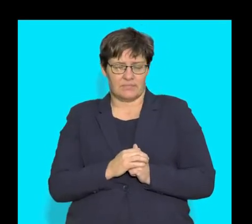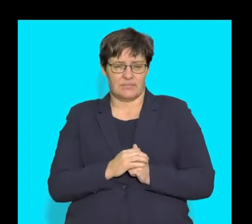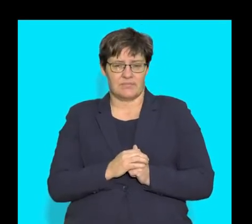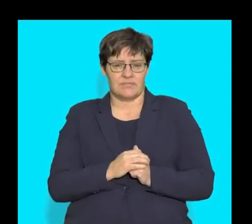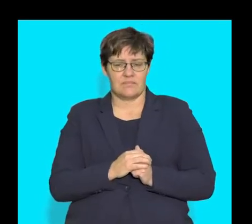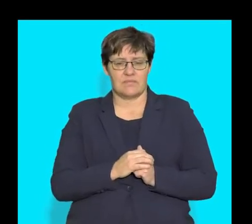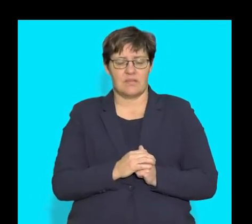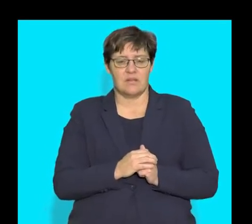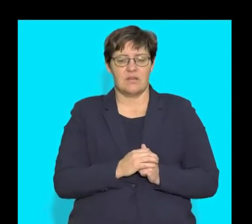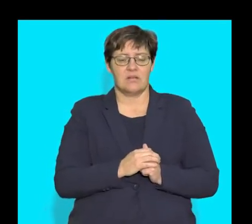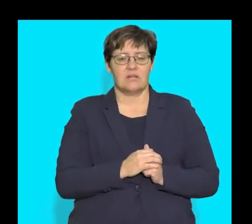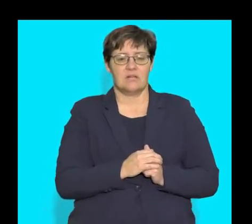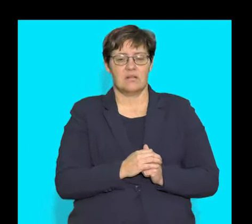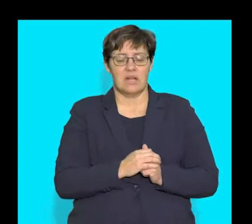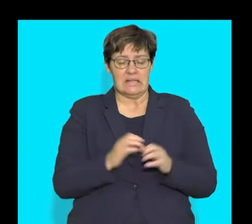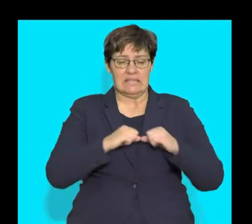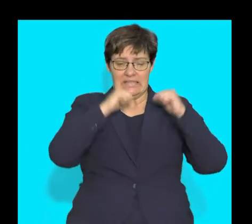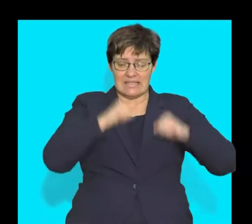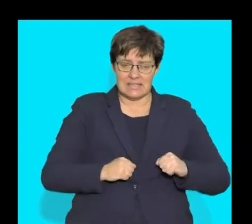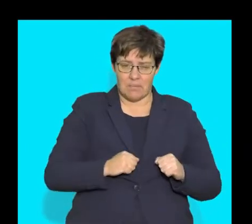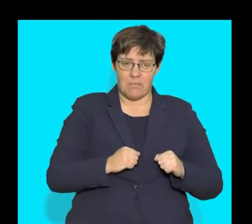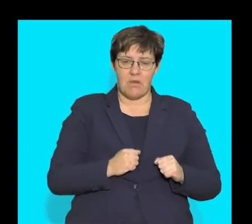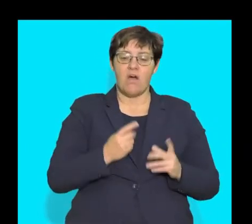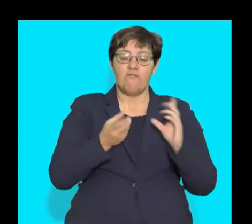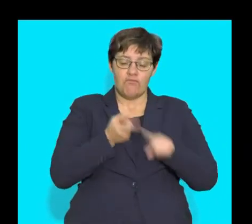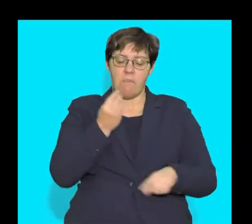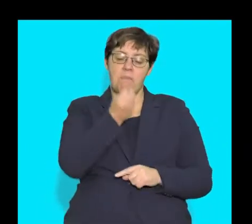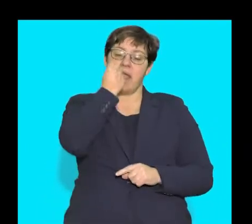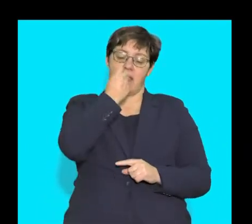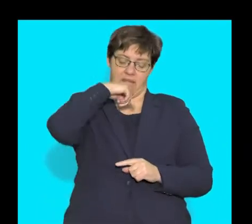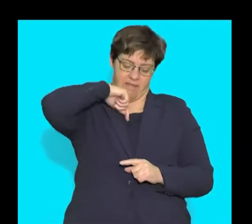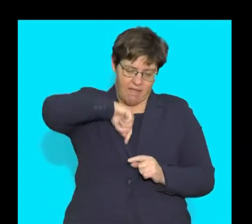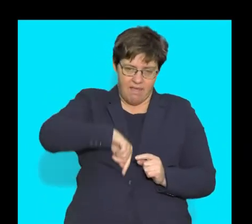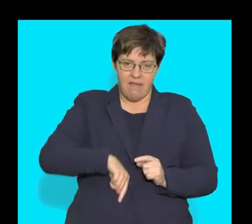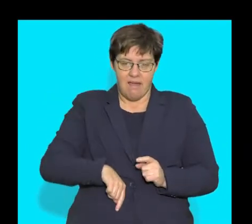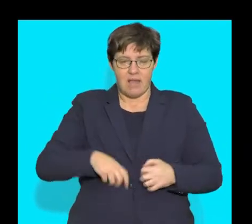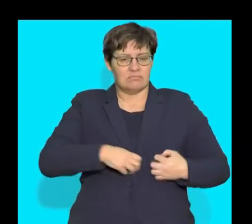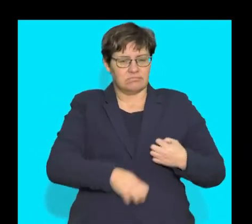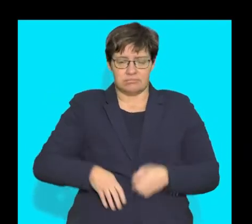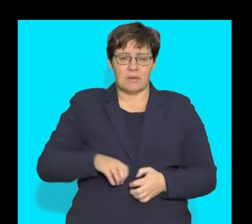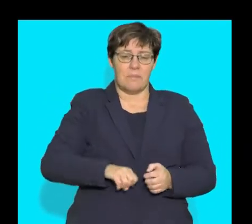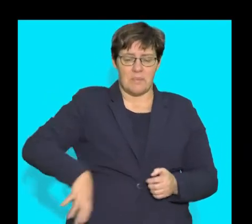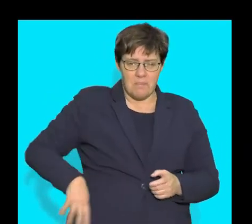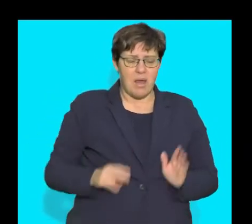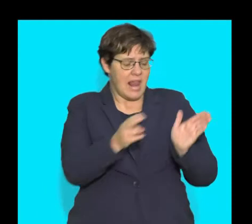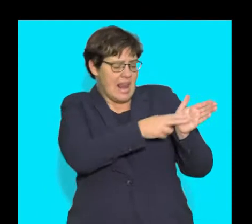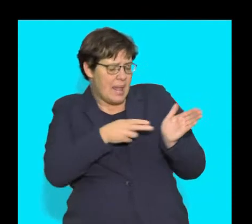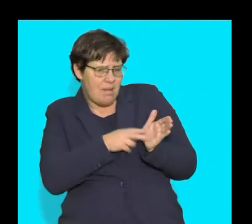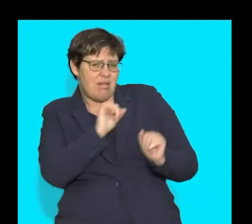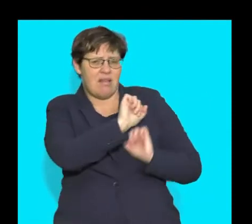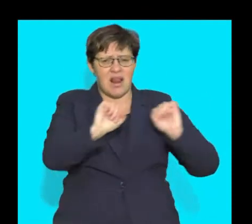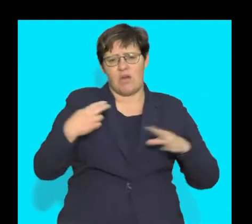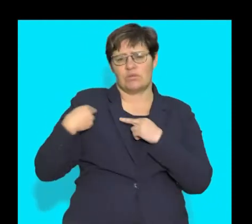have a look at the organs of the digestive system and understand how to label them and how to describe their functions.